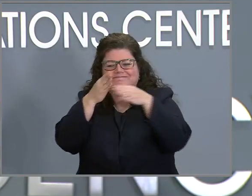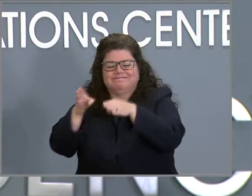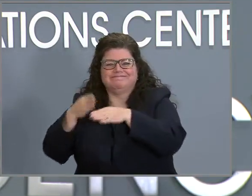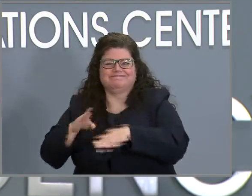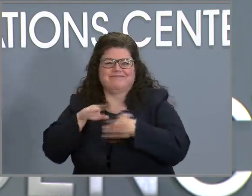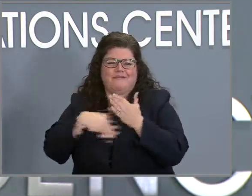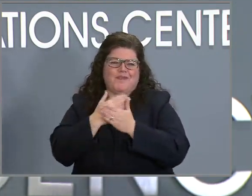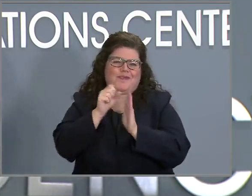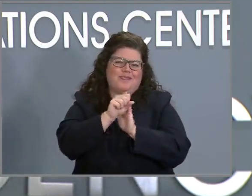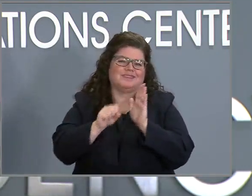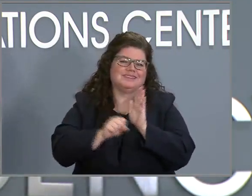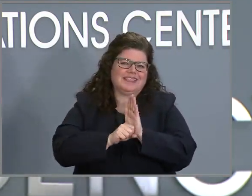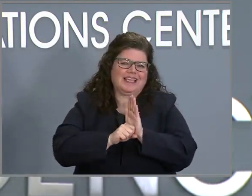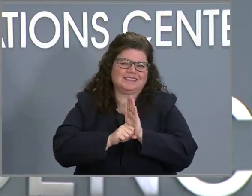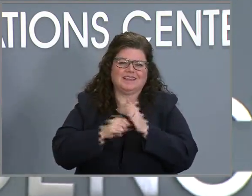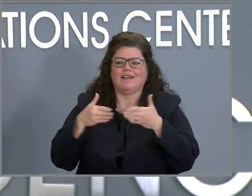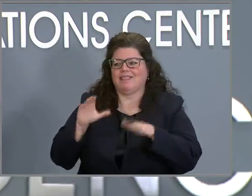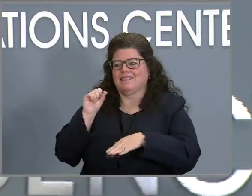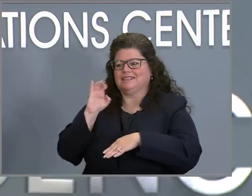issue as well.